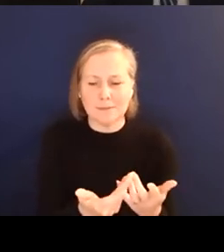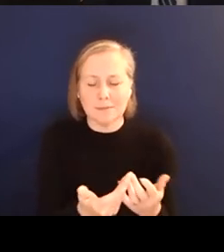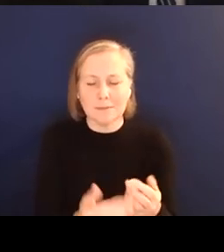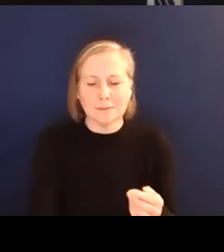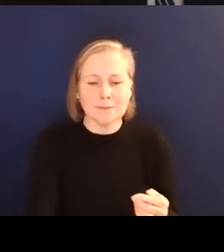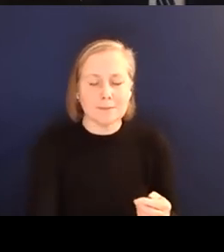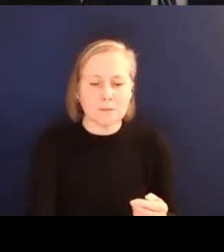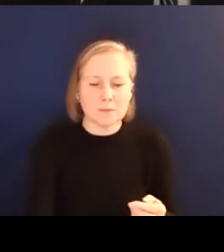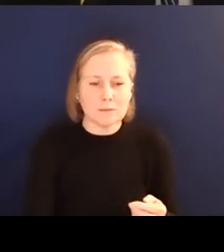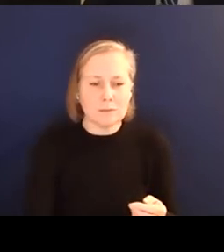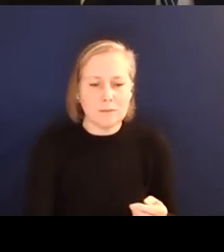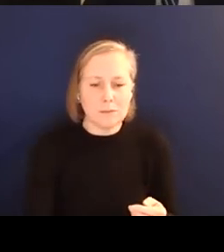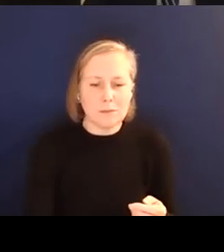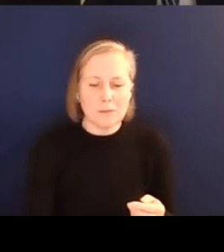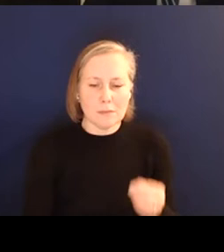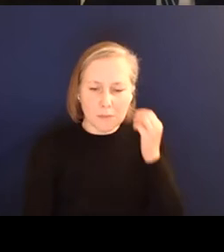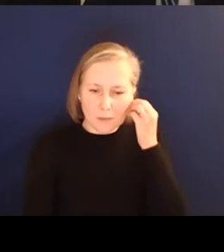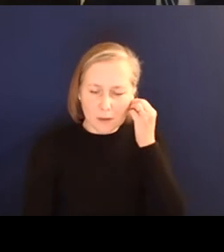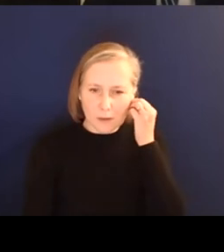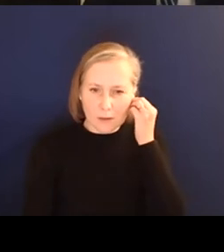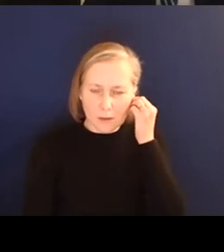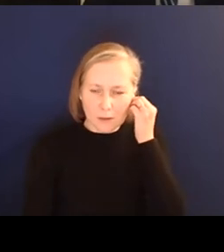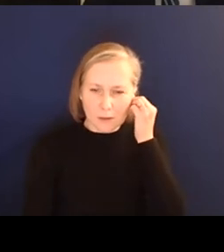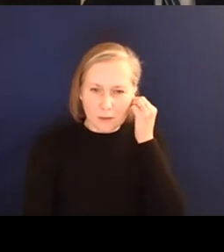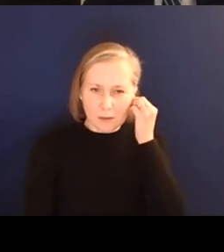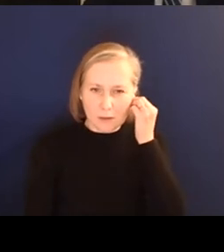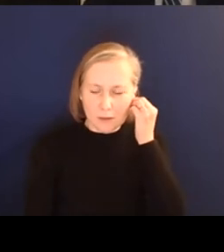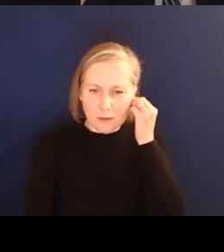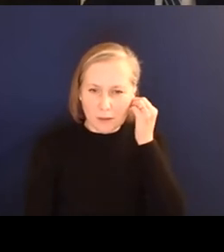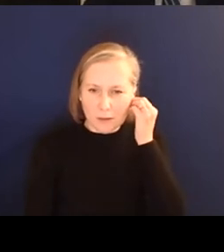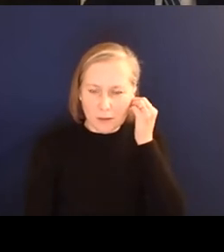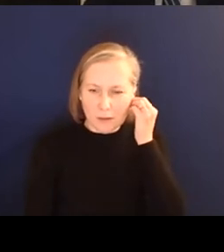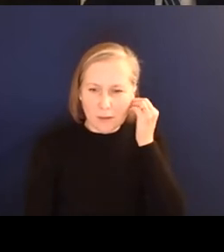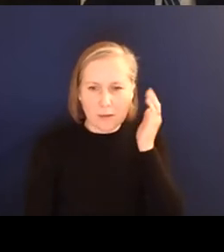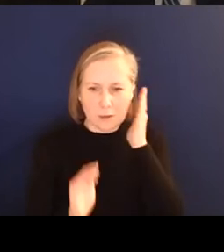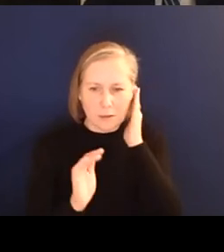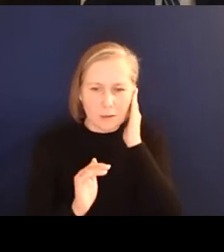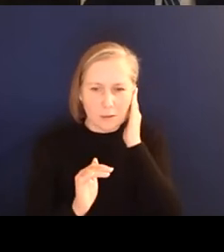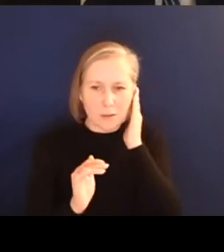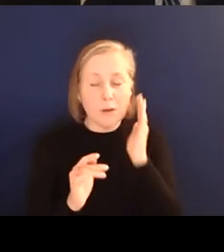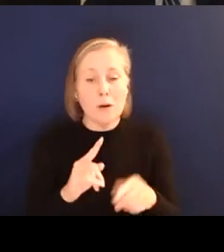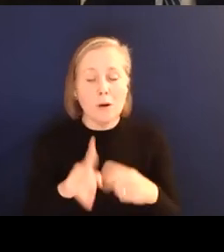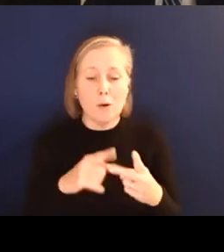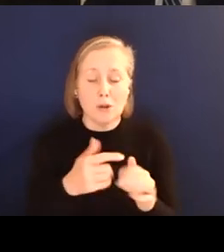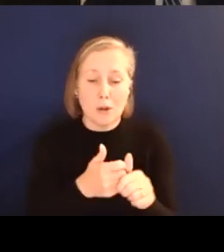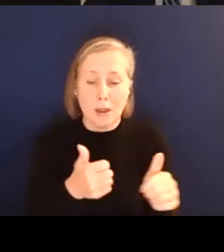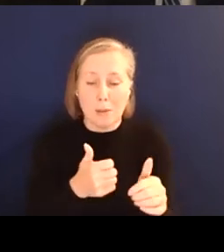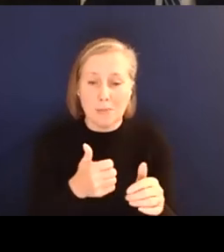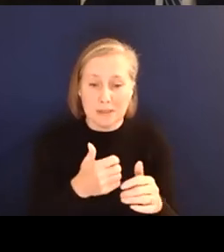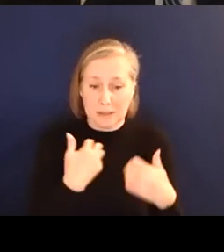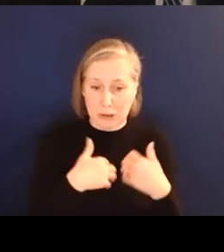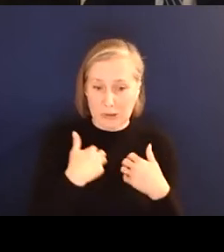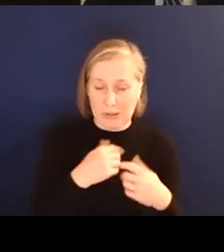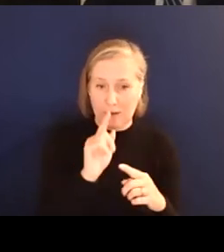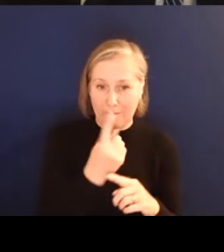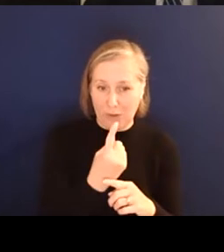And also way to think is that it's within this company's interest of their first use case will be as like